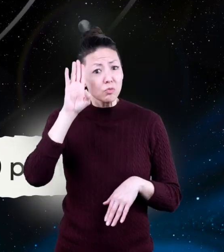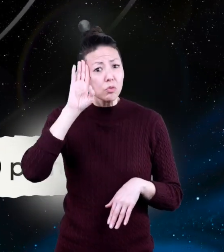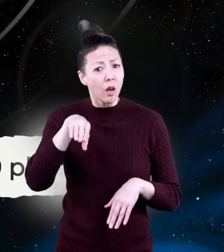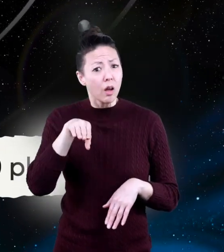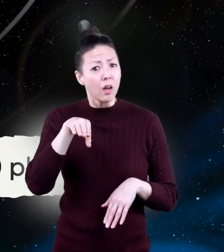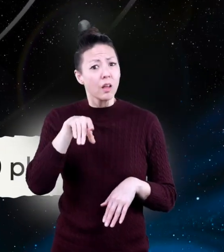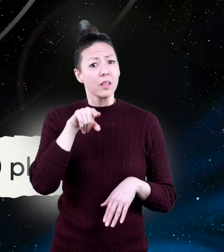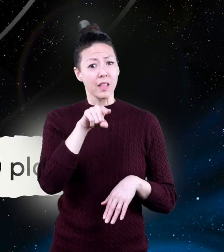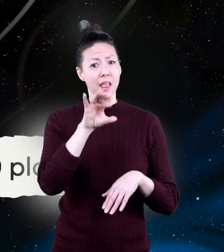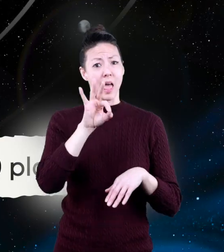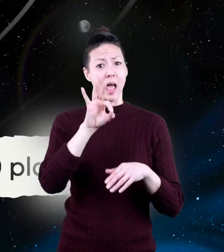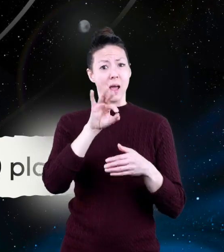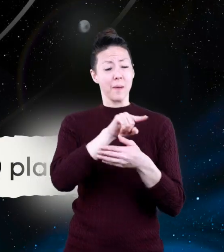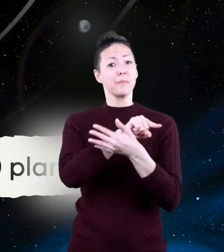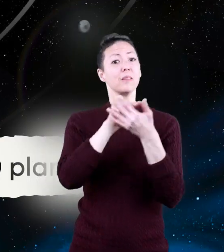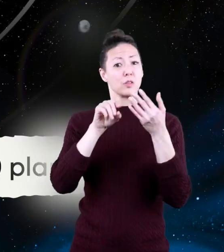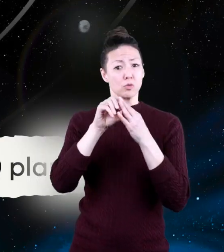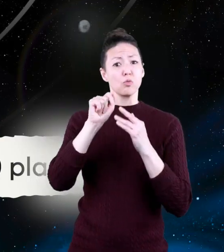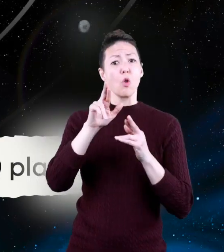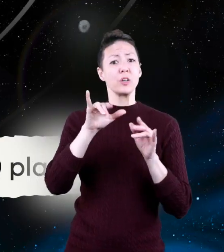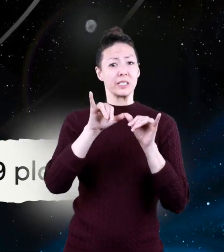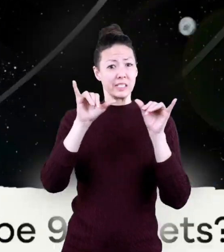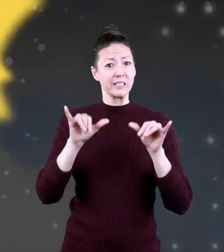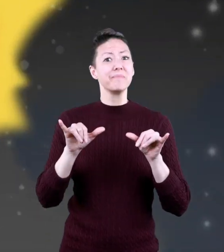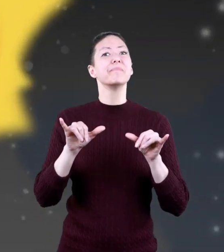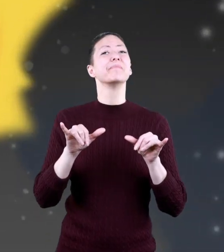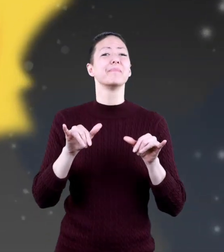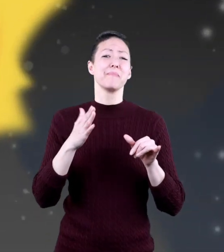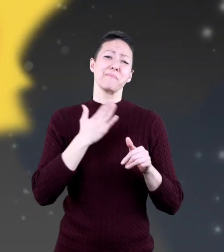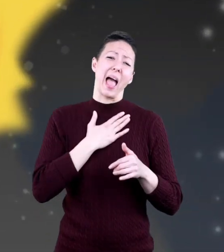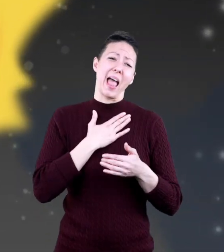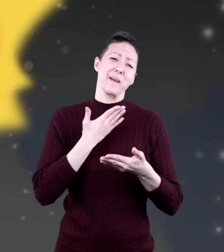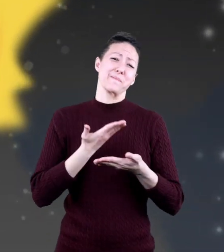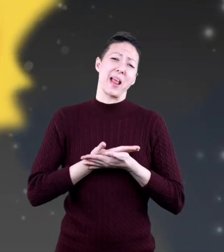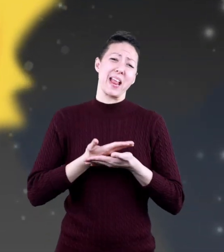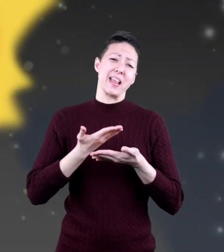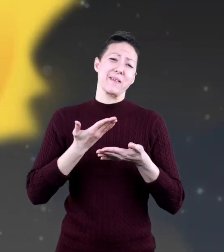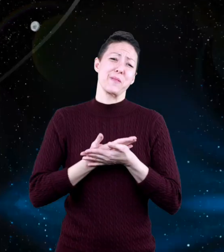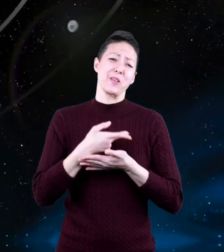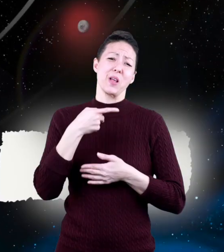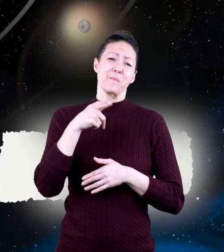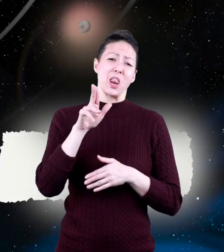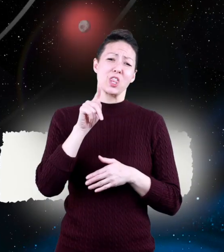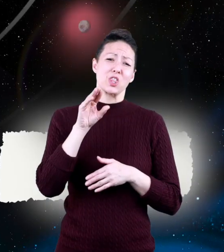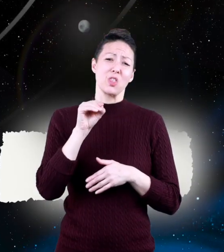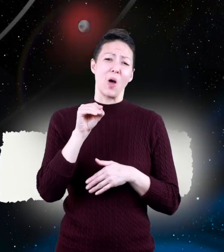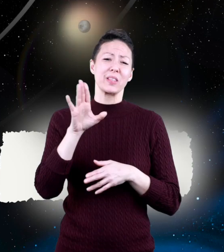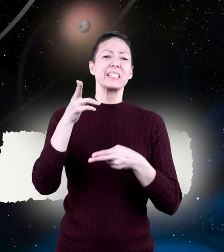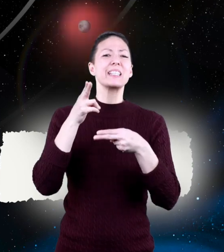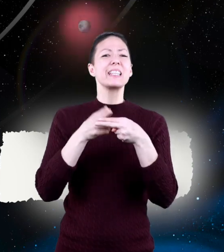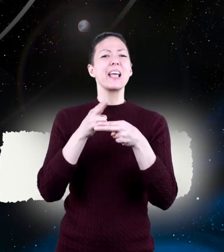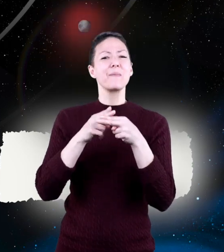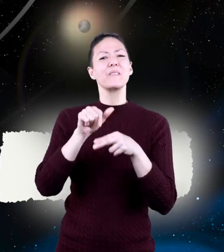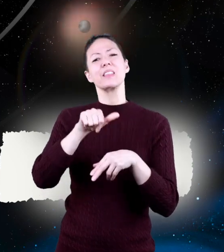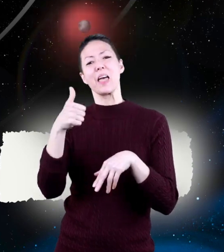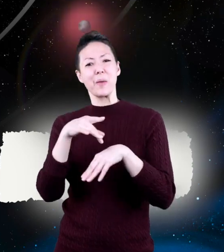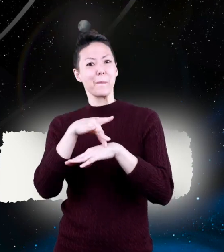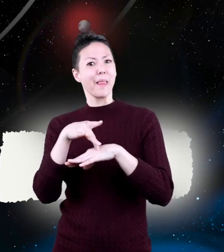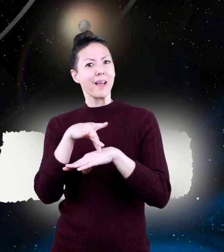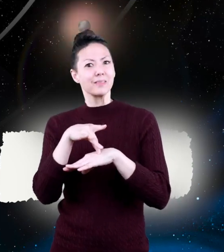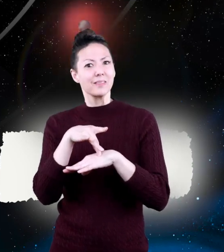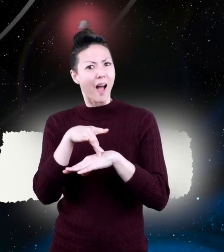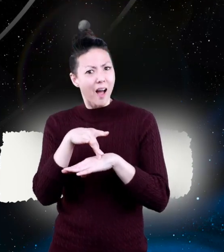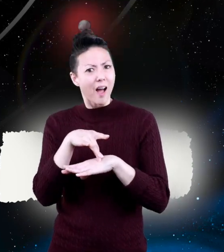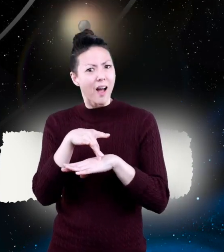know that there used to be nine planets in the solar system? My baby! Pluto was the name of that other planet.